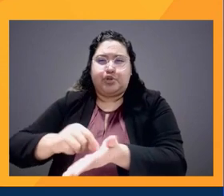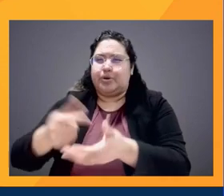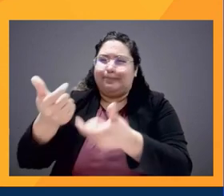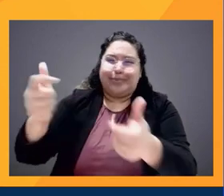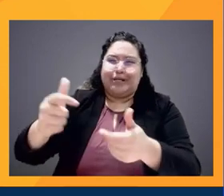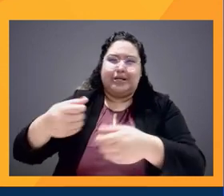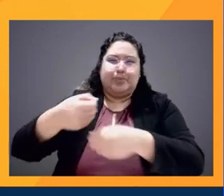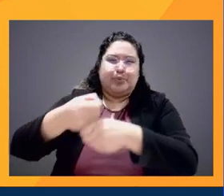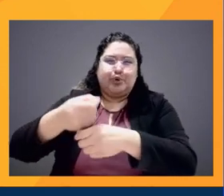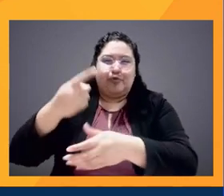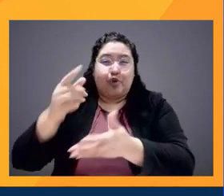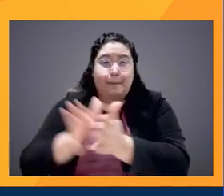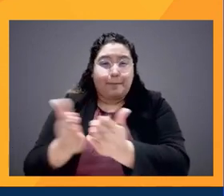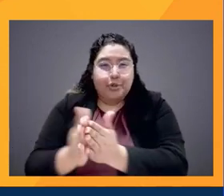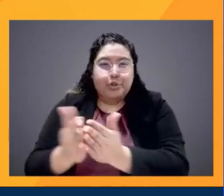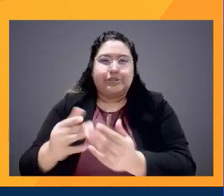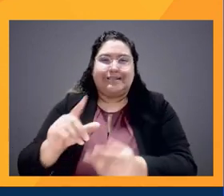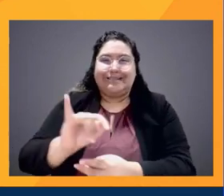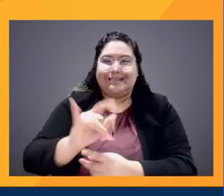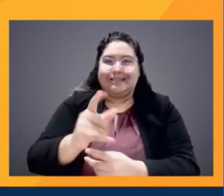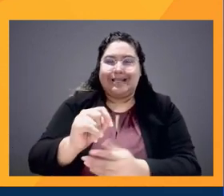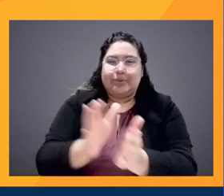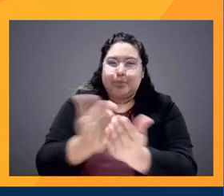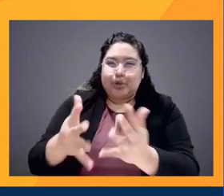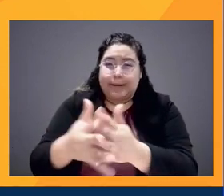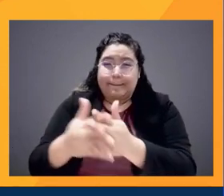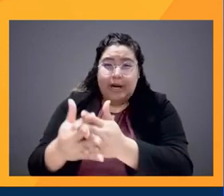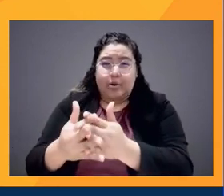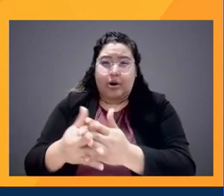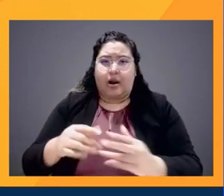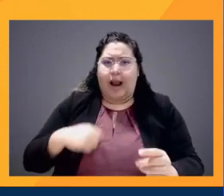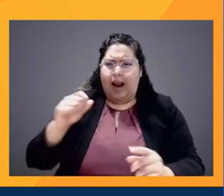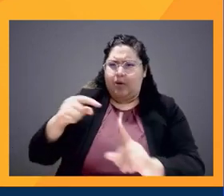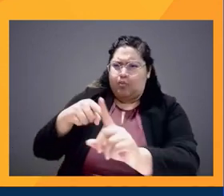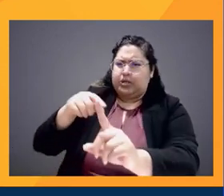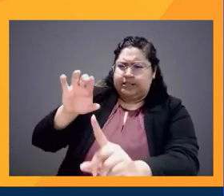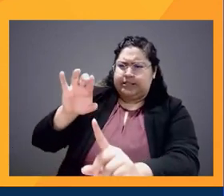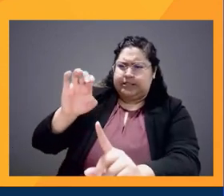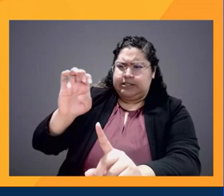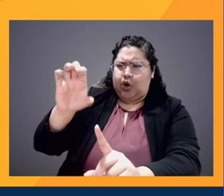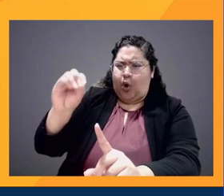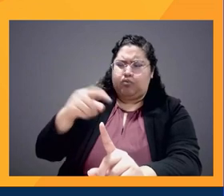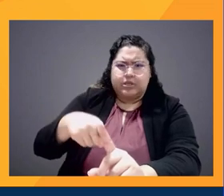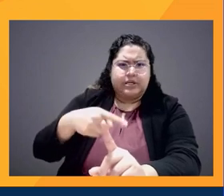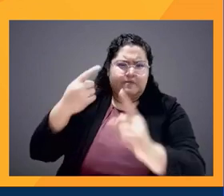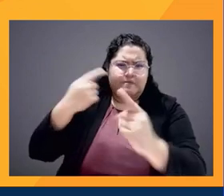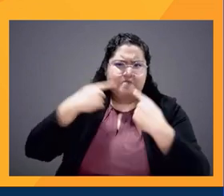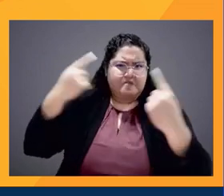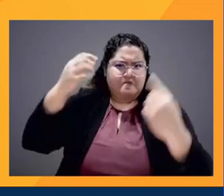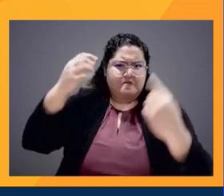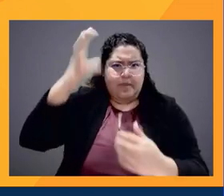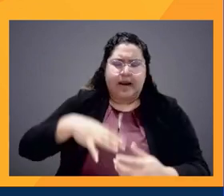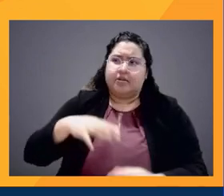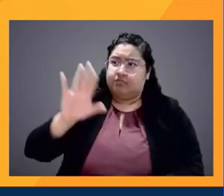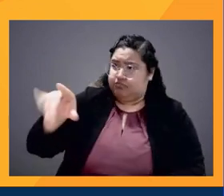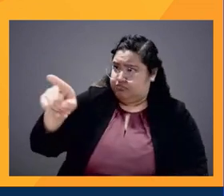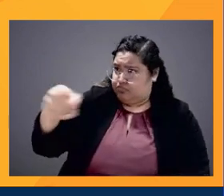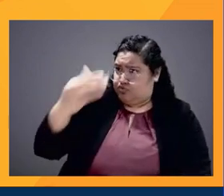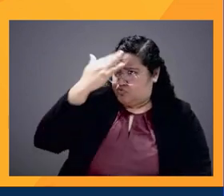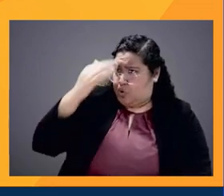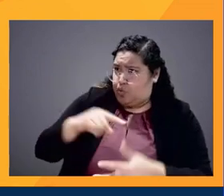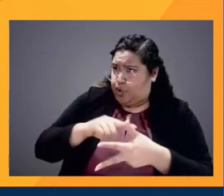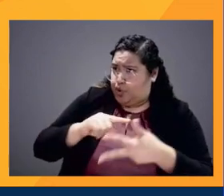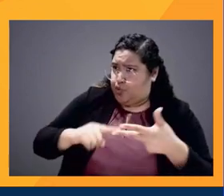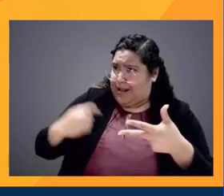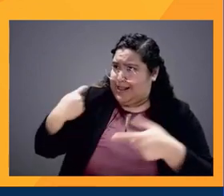of a top textbook publisher, a highly educated, very accomplished man, whether he could name three Latinos or Latinas who had made